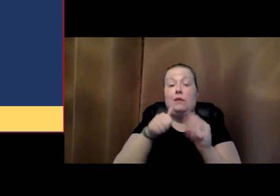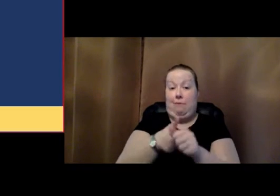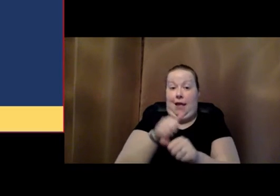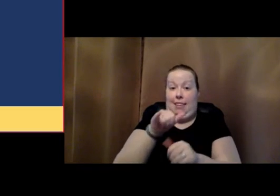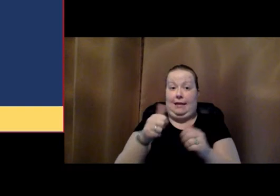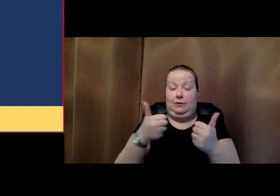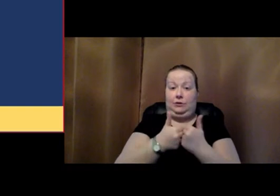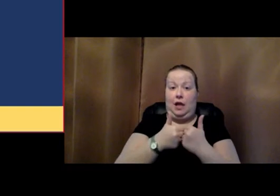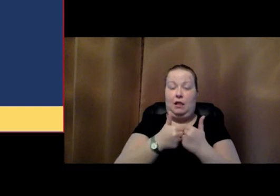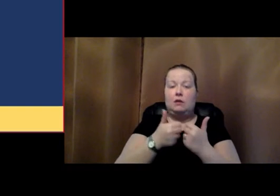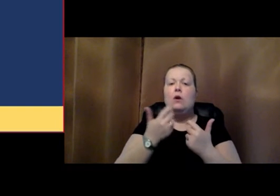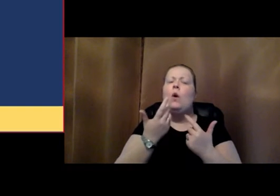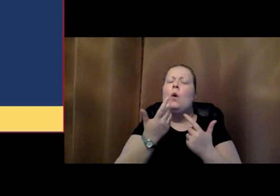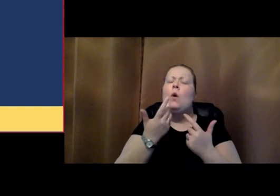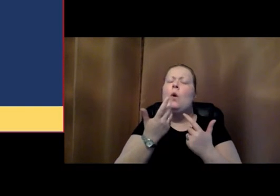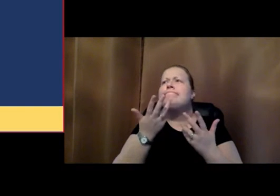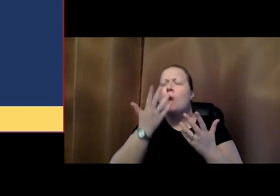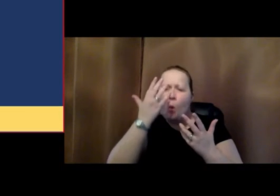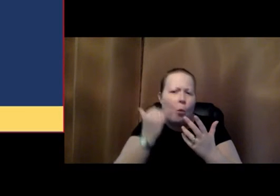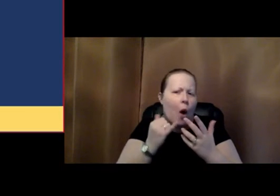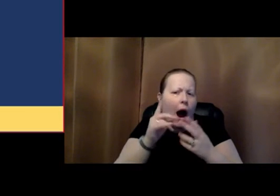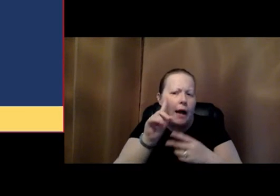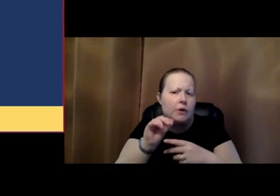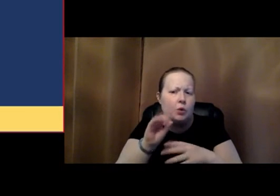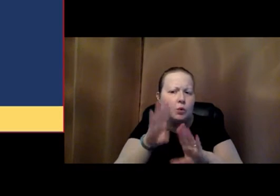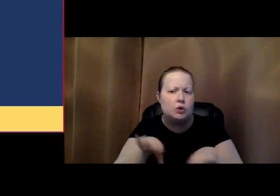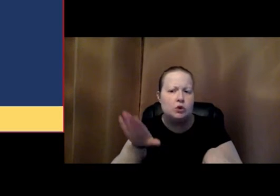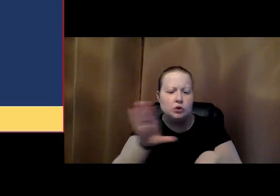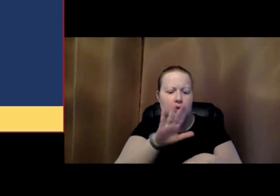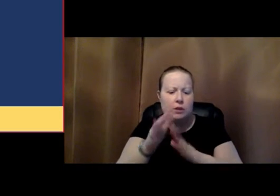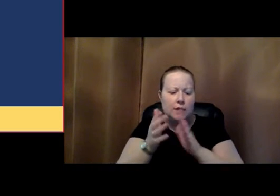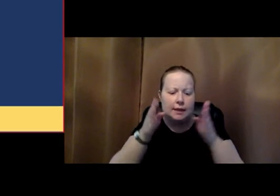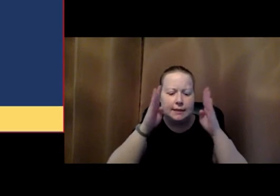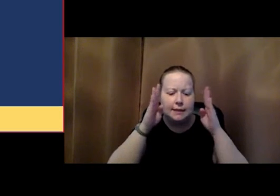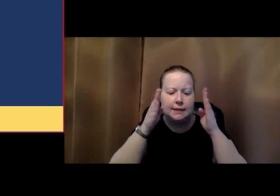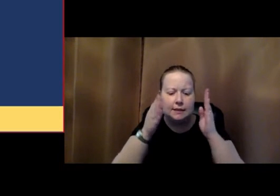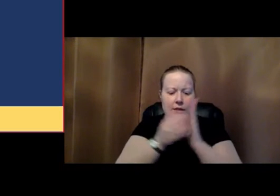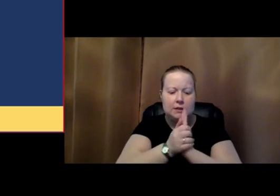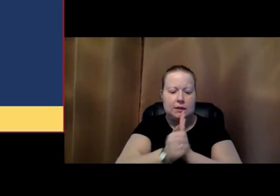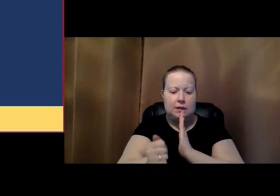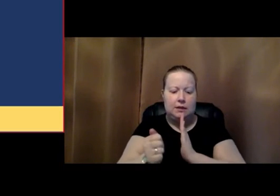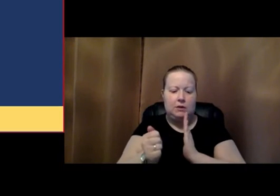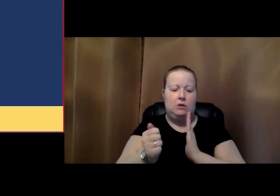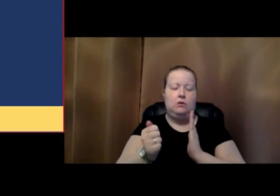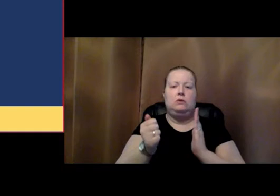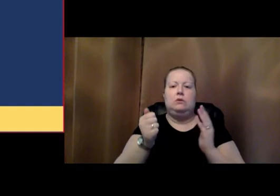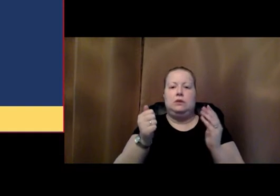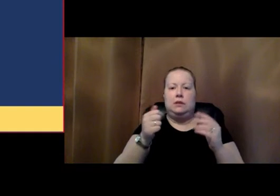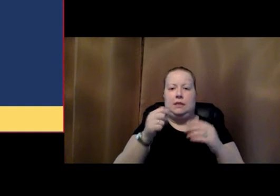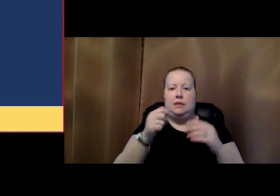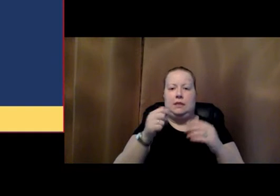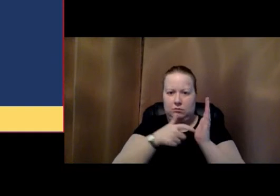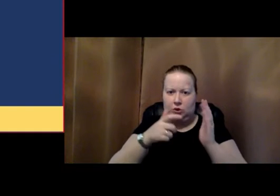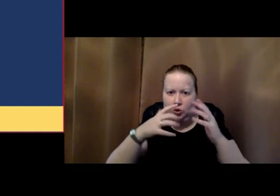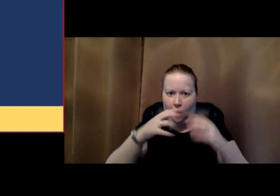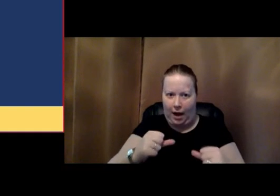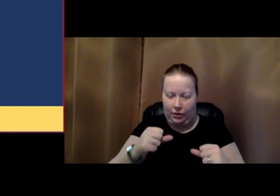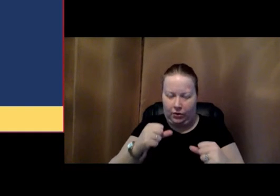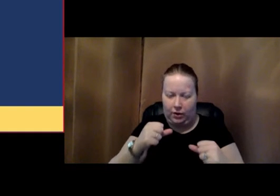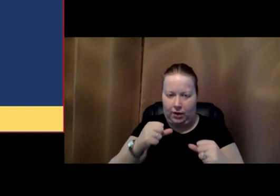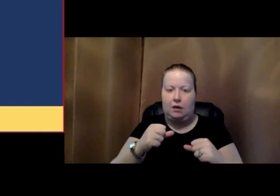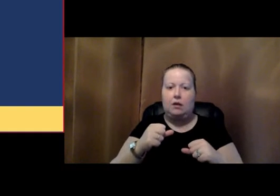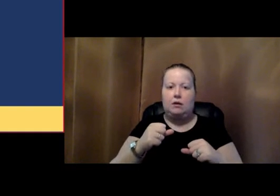the question of why do children's attention skills need strengthening or some children's attention skills need strengthening? In some cases,